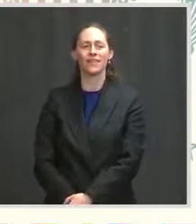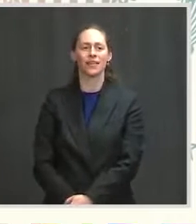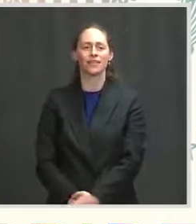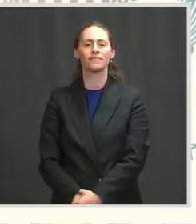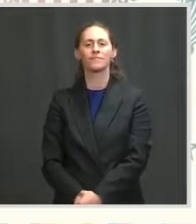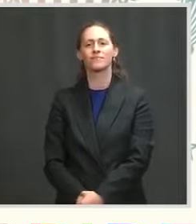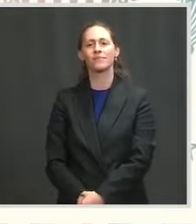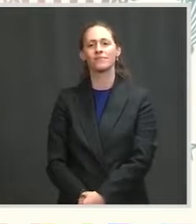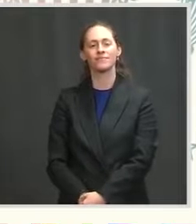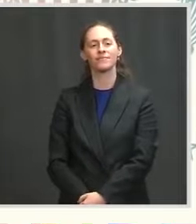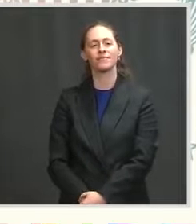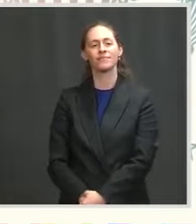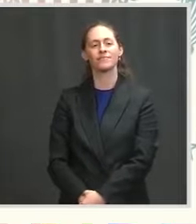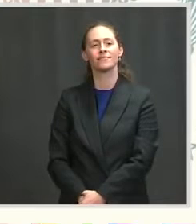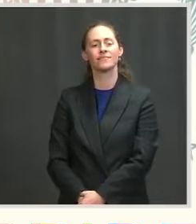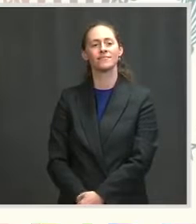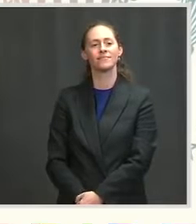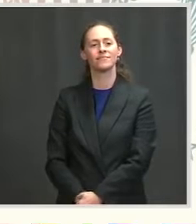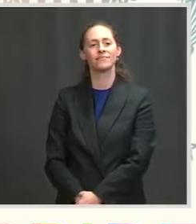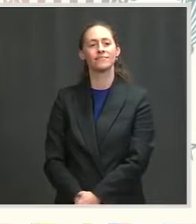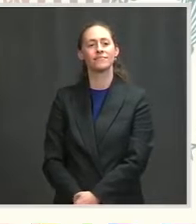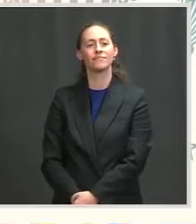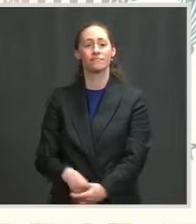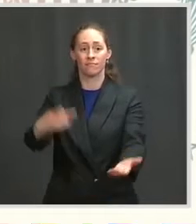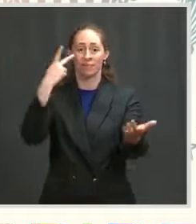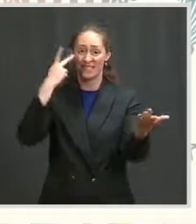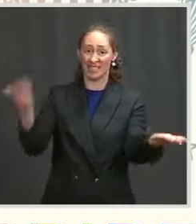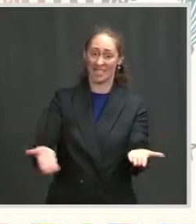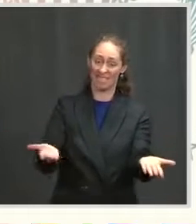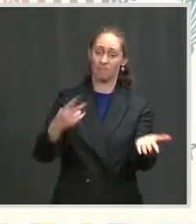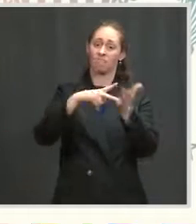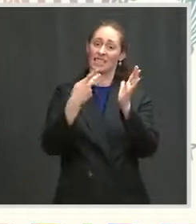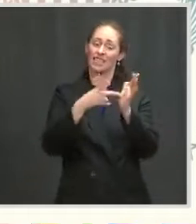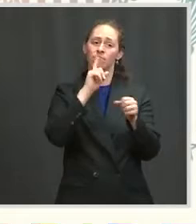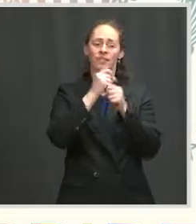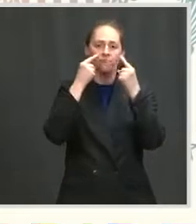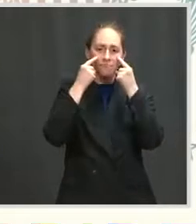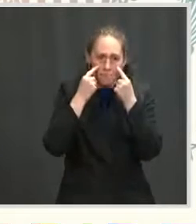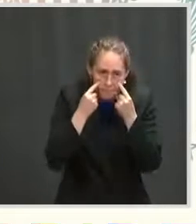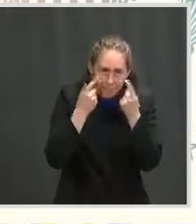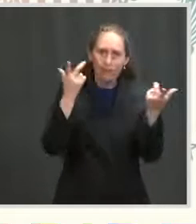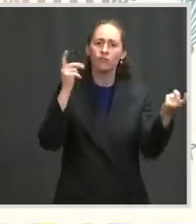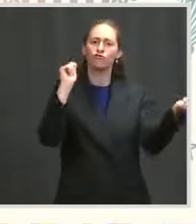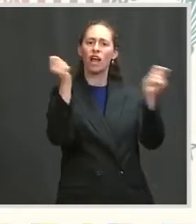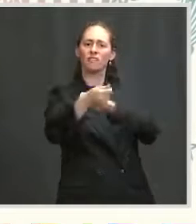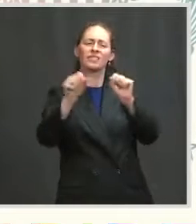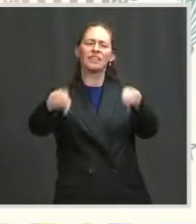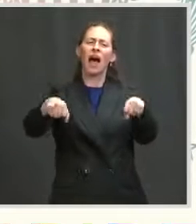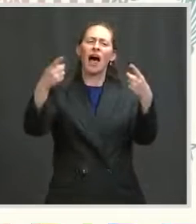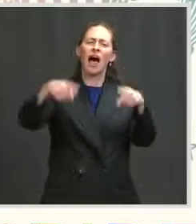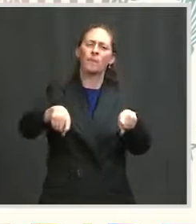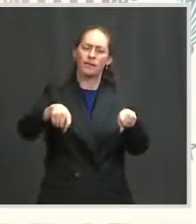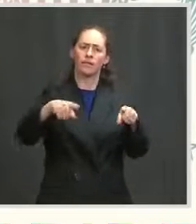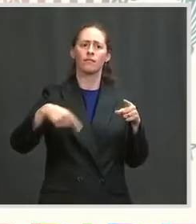So, us even being here proves how much change is possible in America. America. So many lives have been changed, saved by the